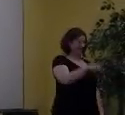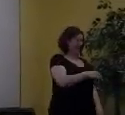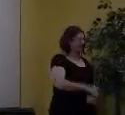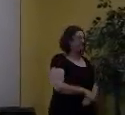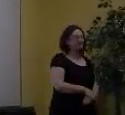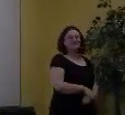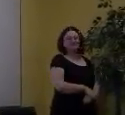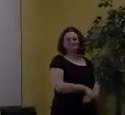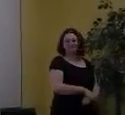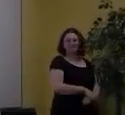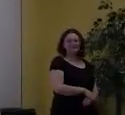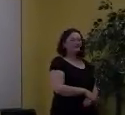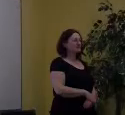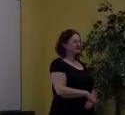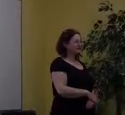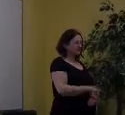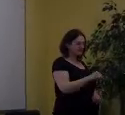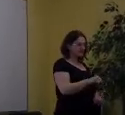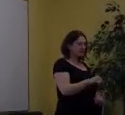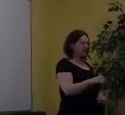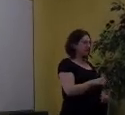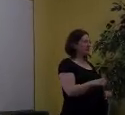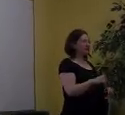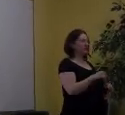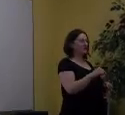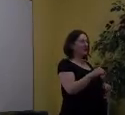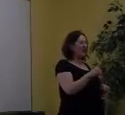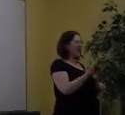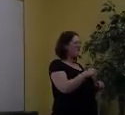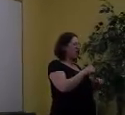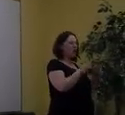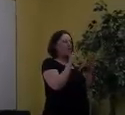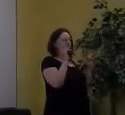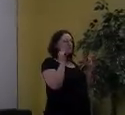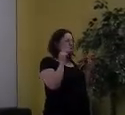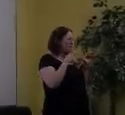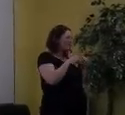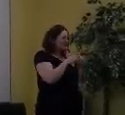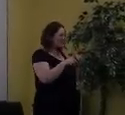There only has to be a rabbit there within the last 15 years. And the dog's gone.